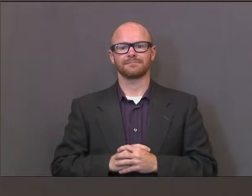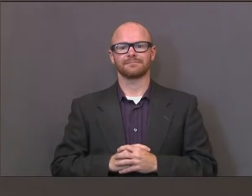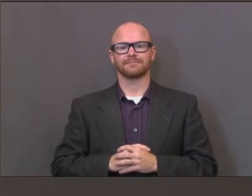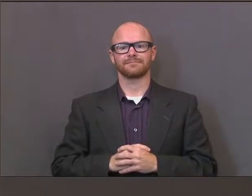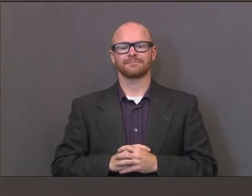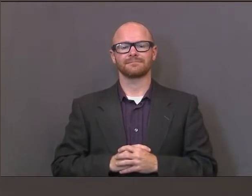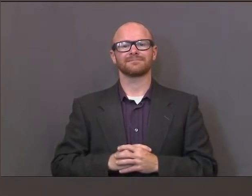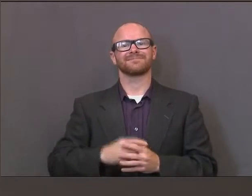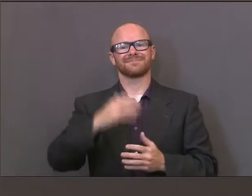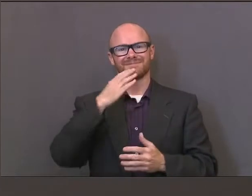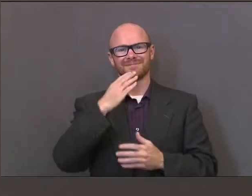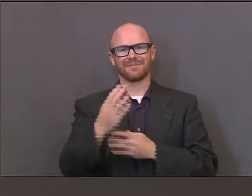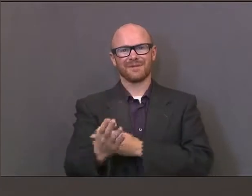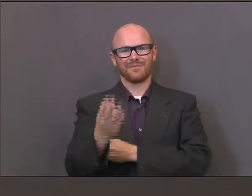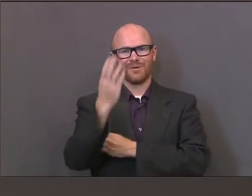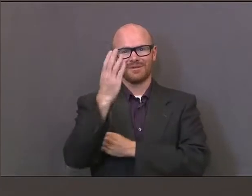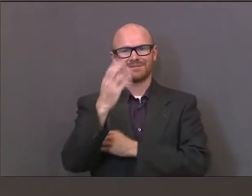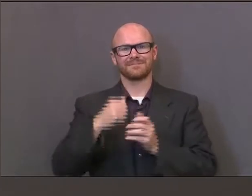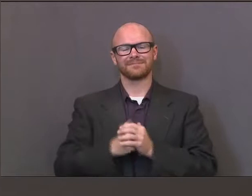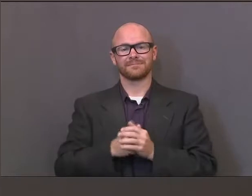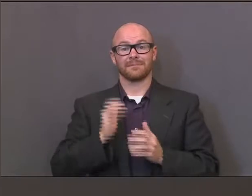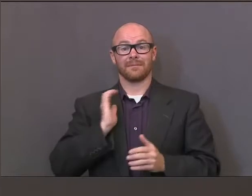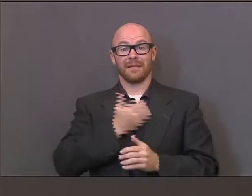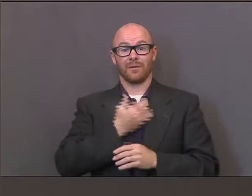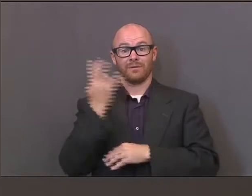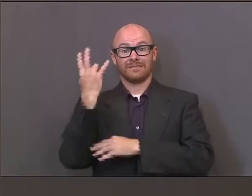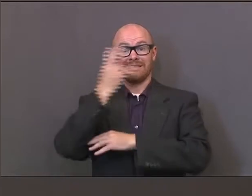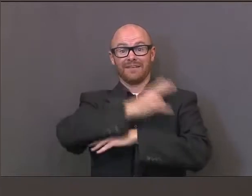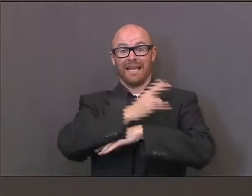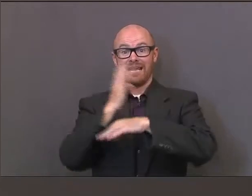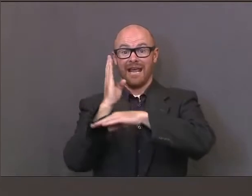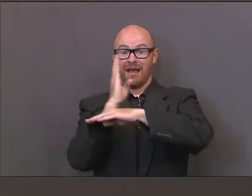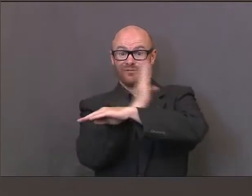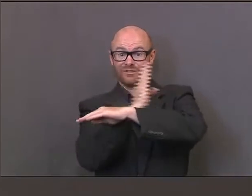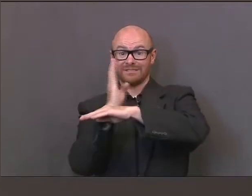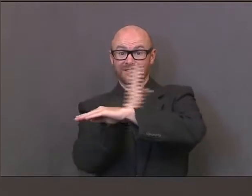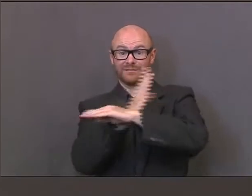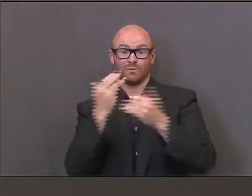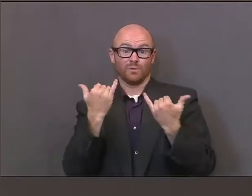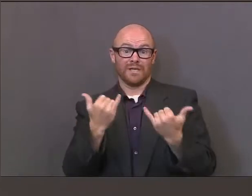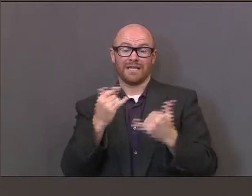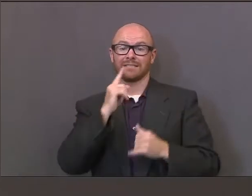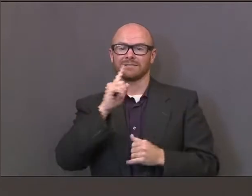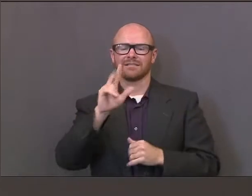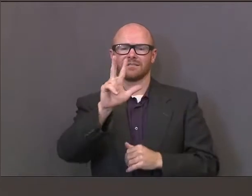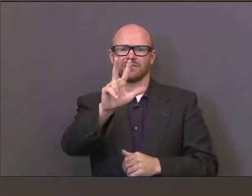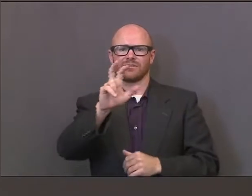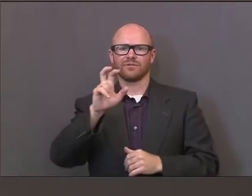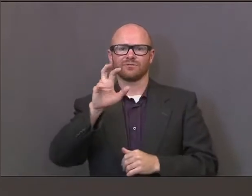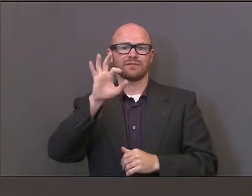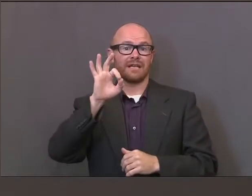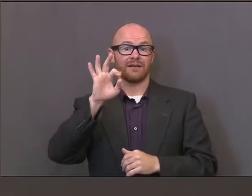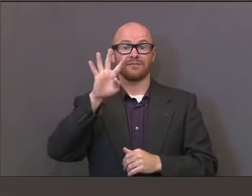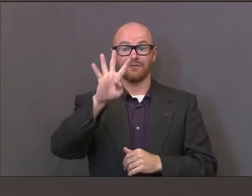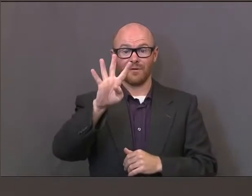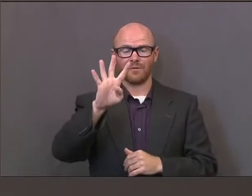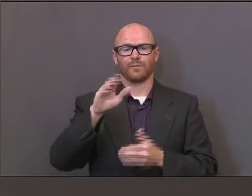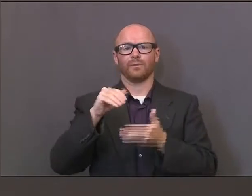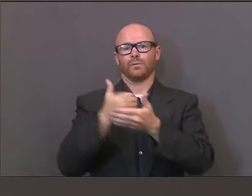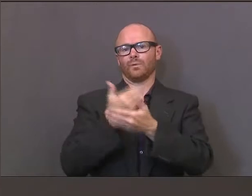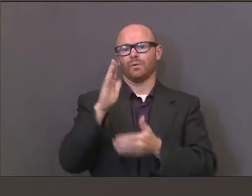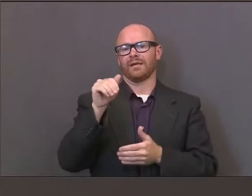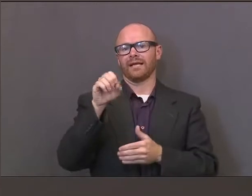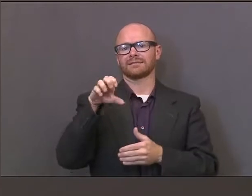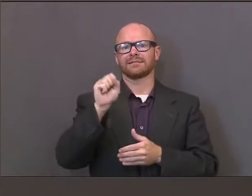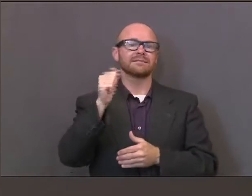Okay. Good morning. Our seven-day rolling average today is 394 new cases per day.